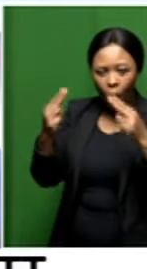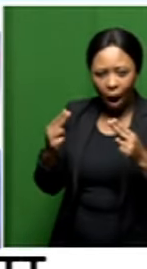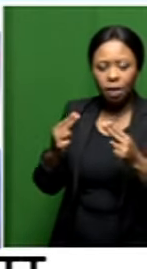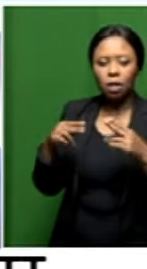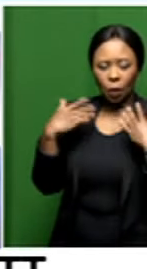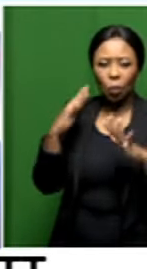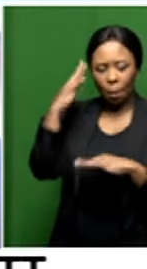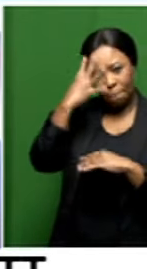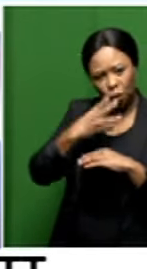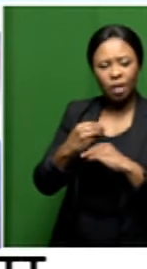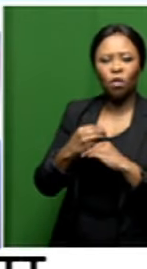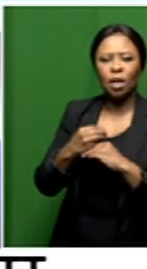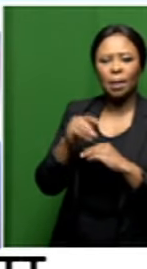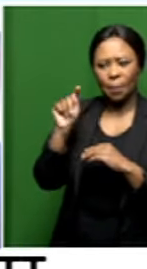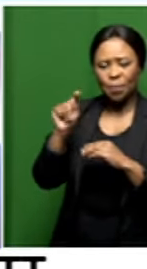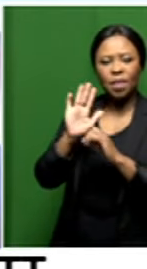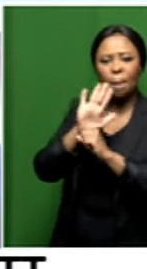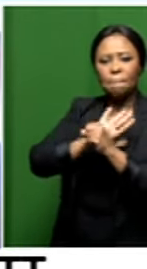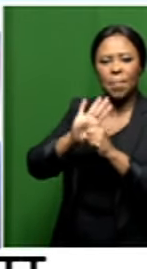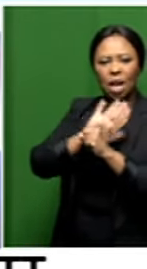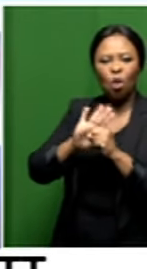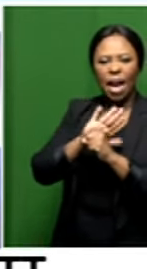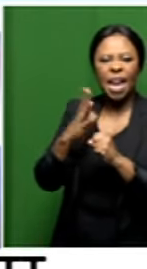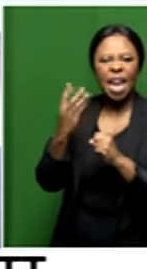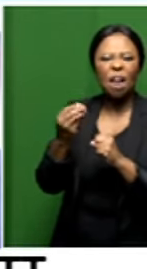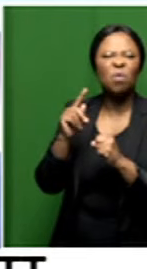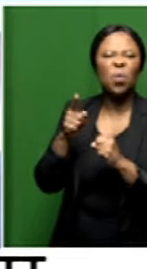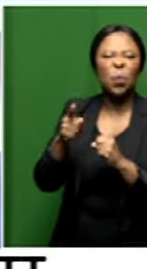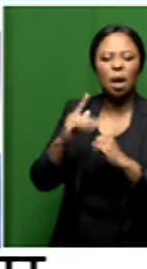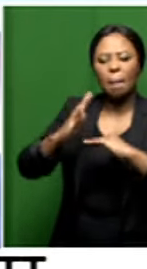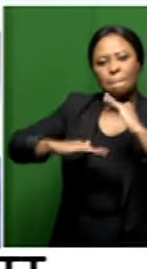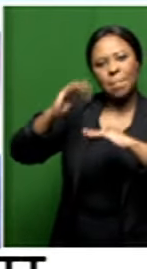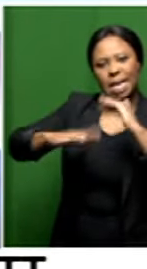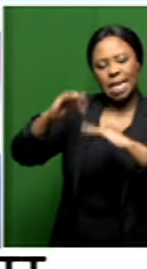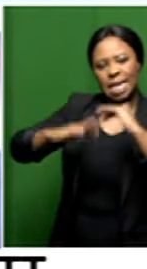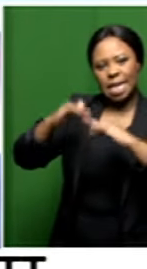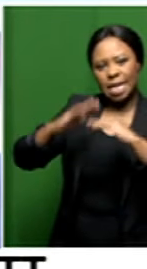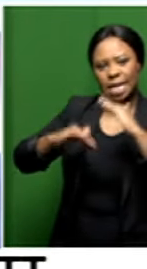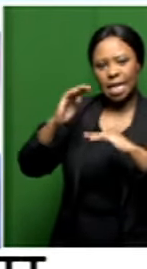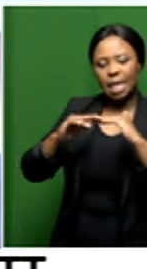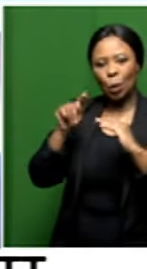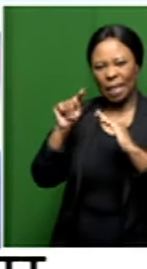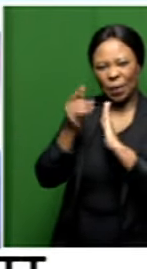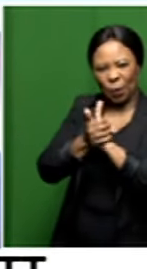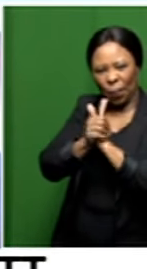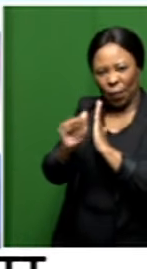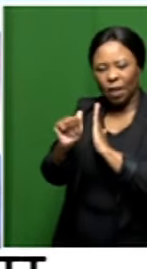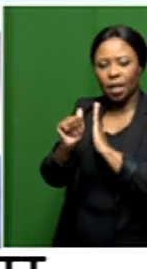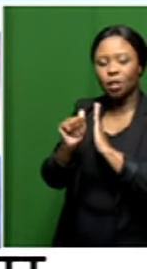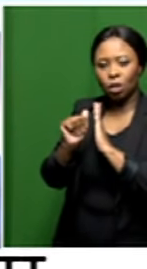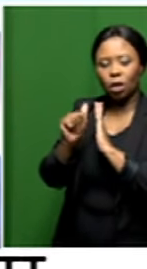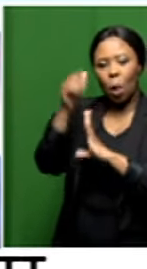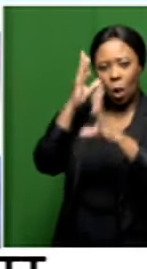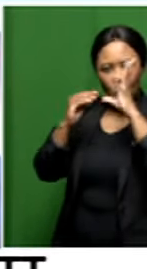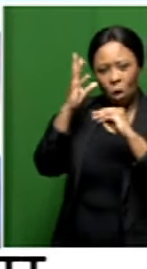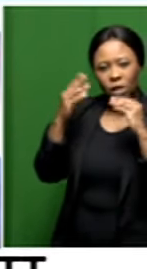background in in in in in in building, you know, from from from which is a craft that he he learned from